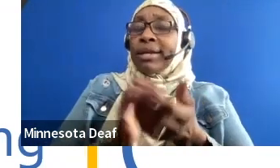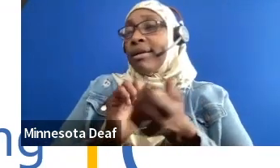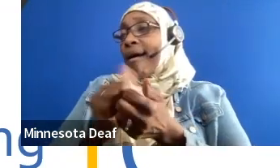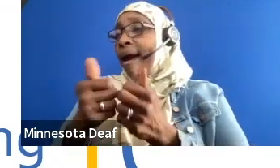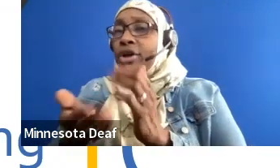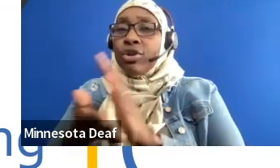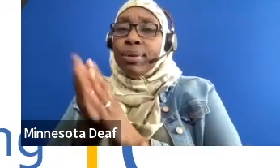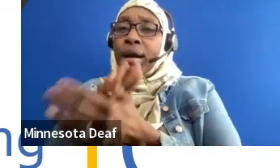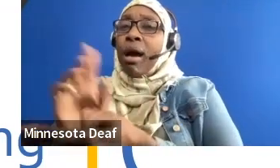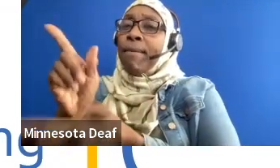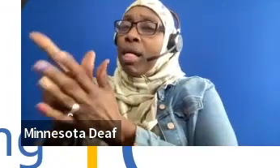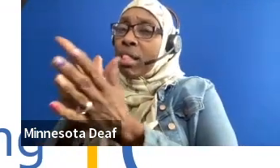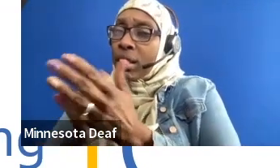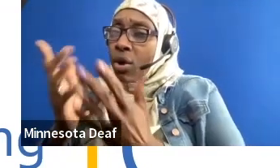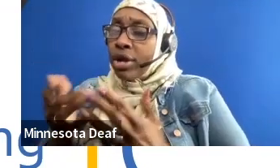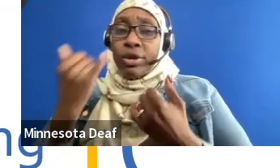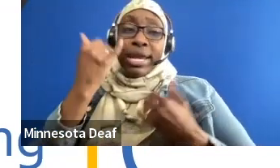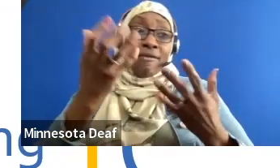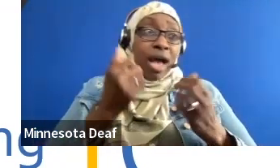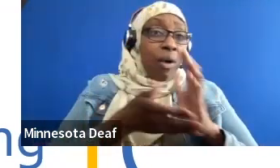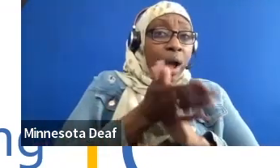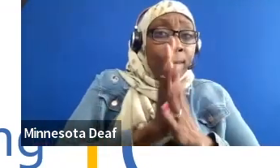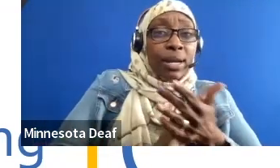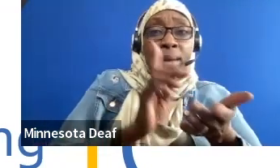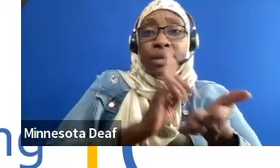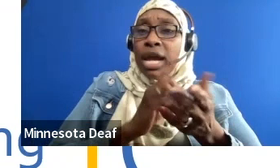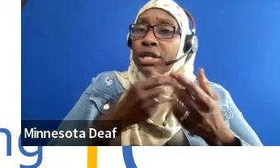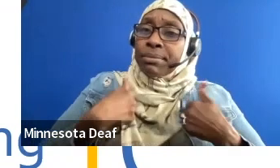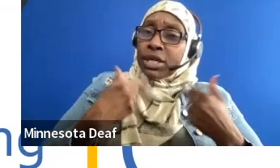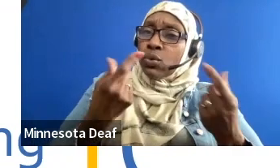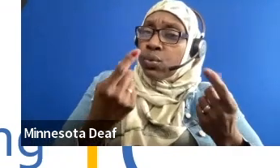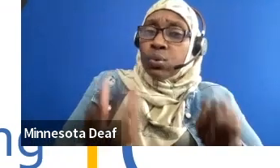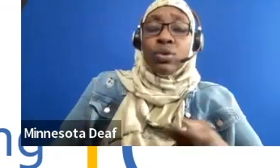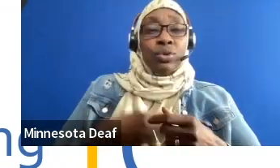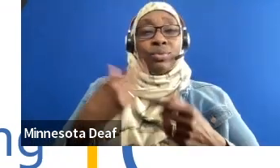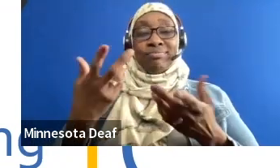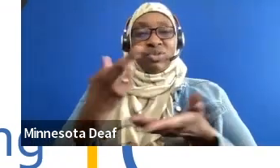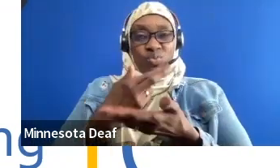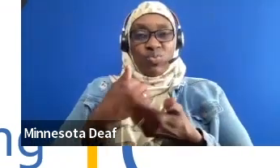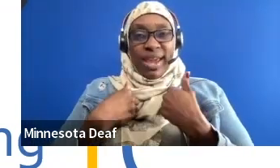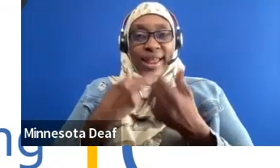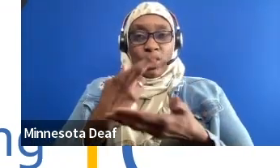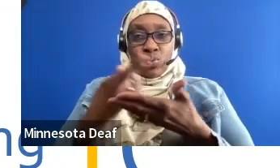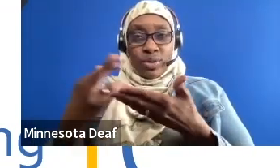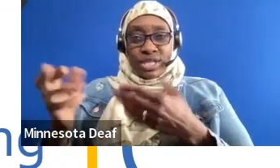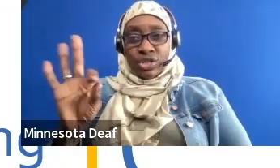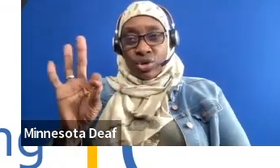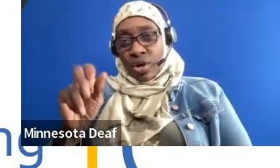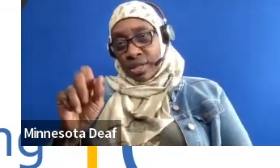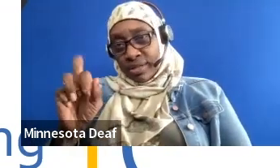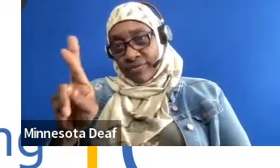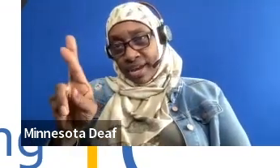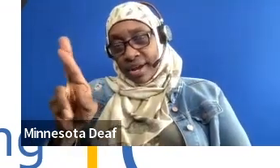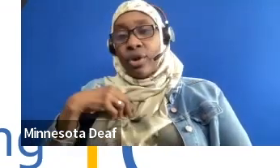had a huge resource fair, not just college fair, resource fair, from where we hosted people from 50 different